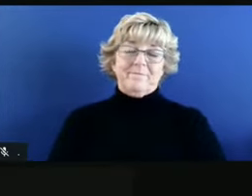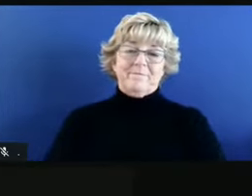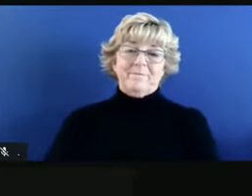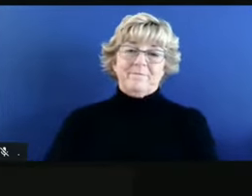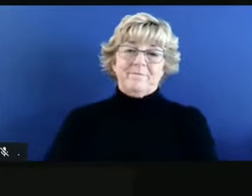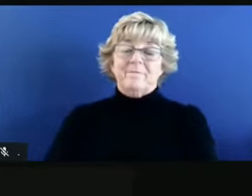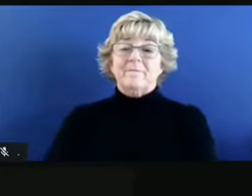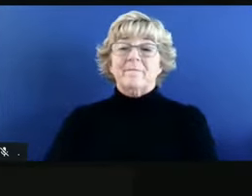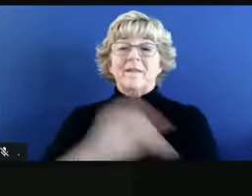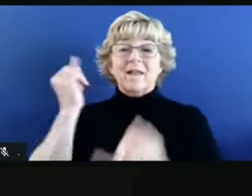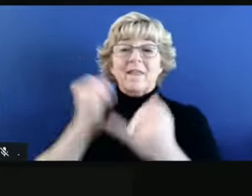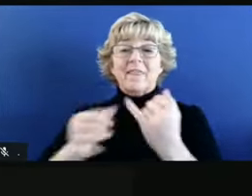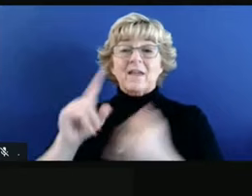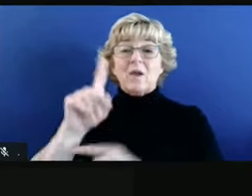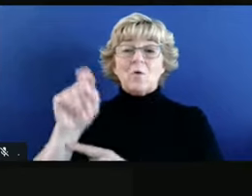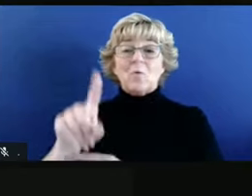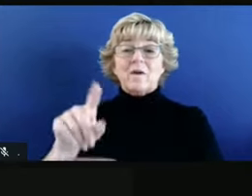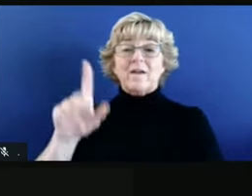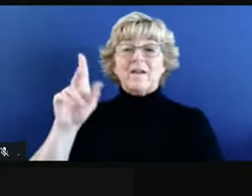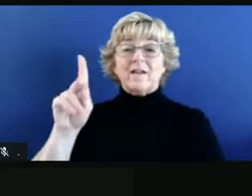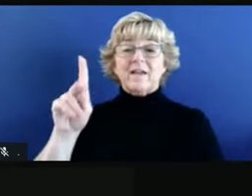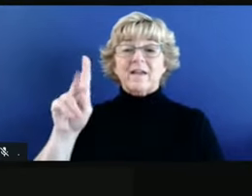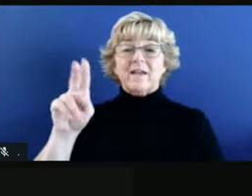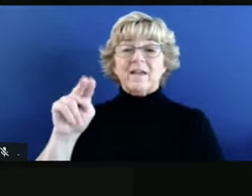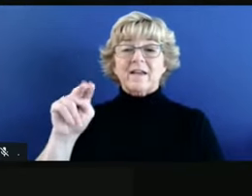Claudia Peshweta, KNX News Radio.